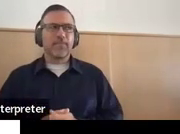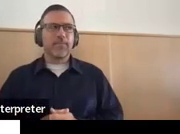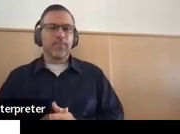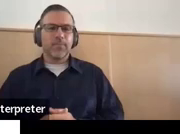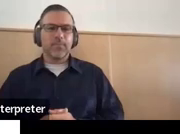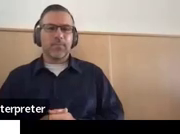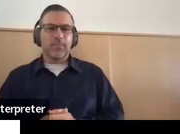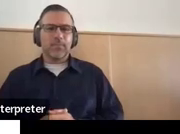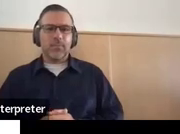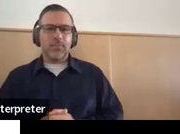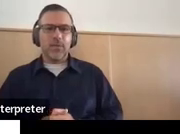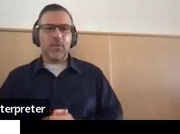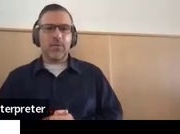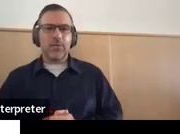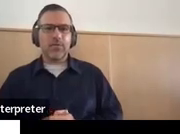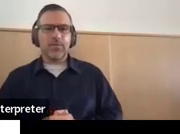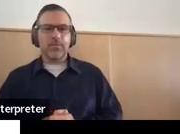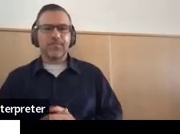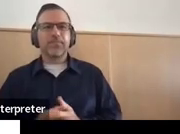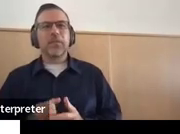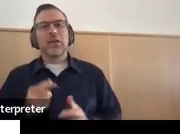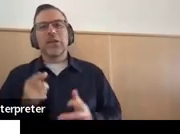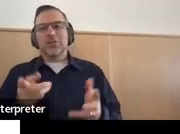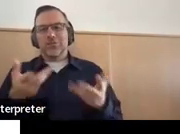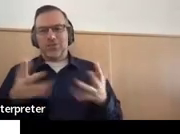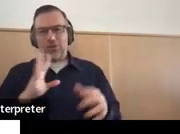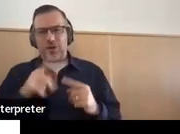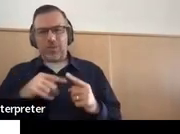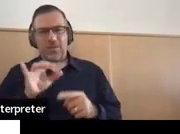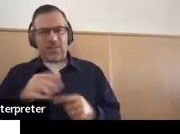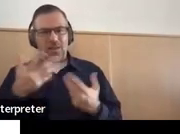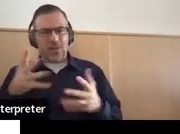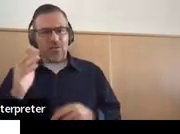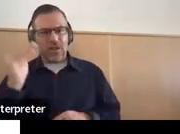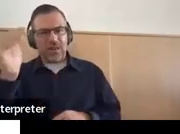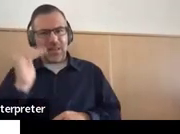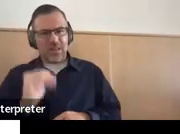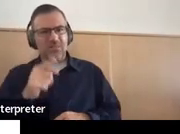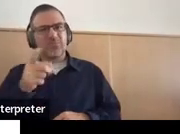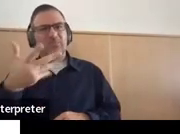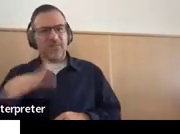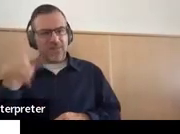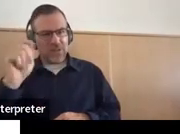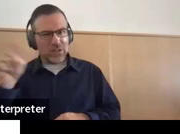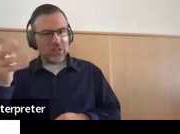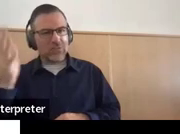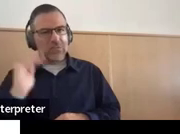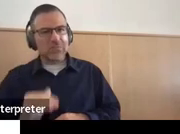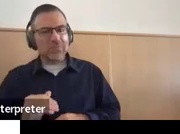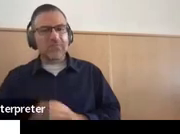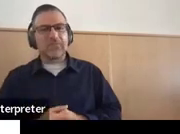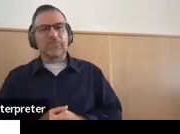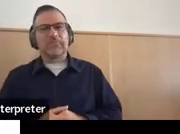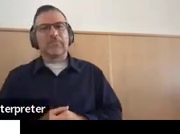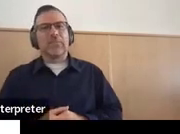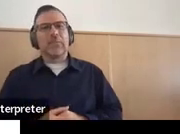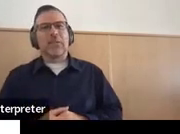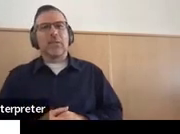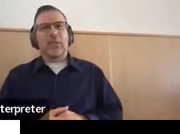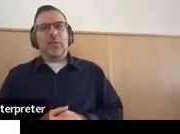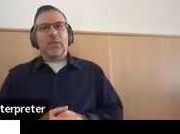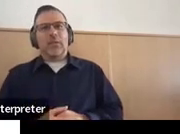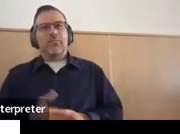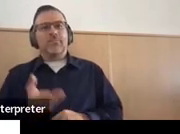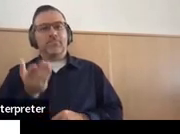All right, so we talked about this, we talked about this. Okay, so here is an